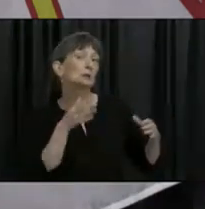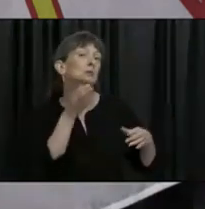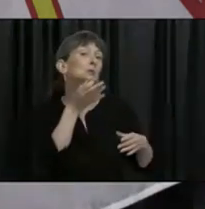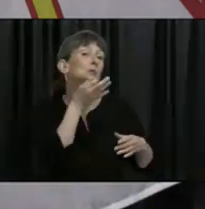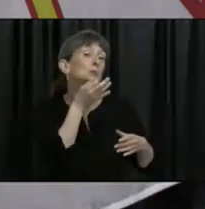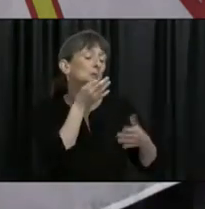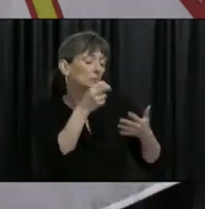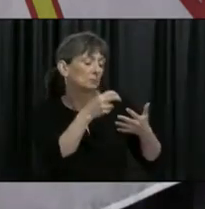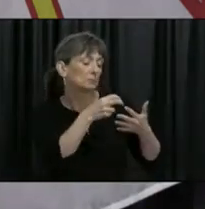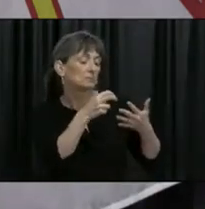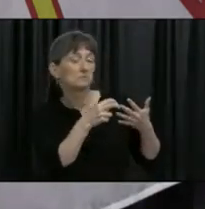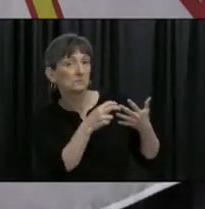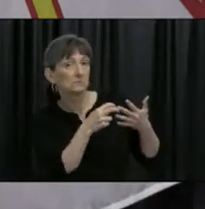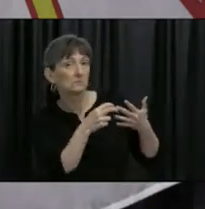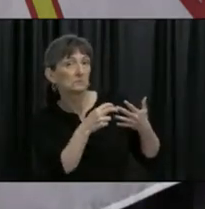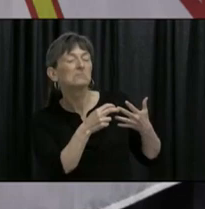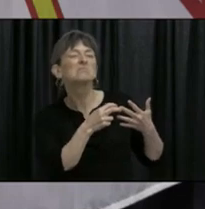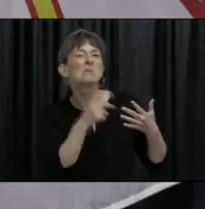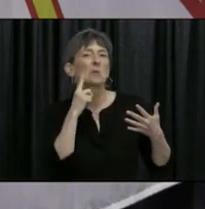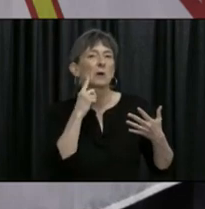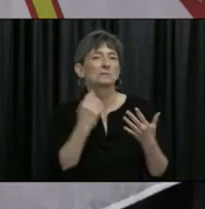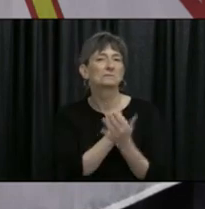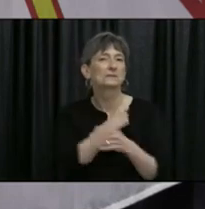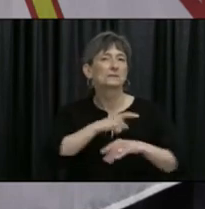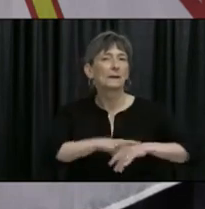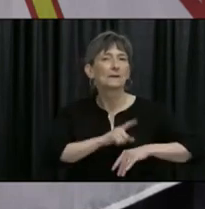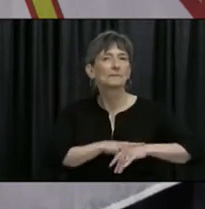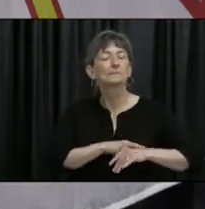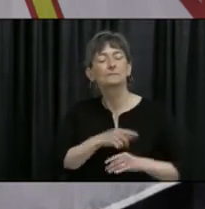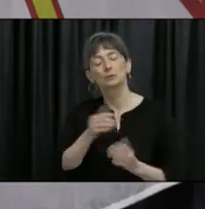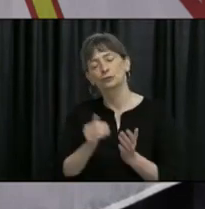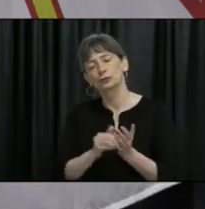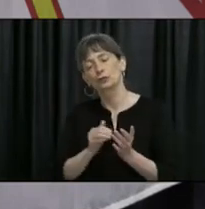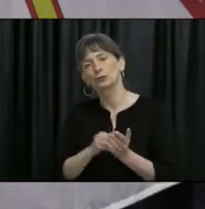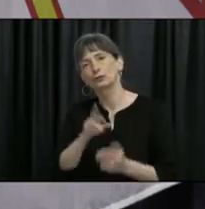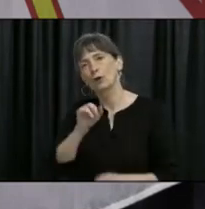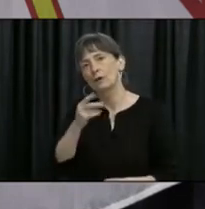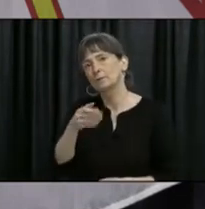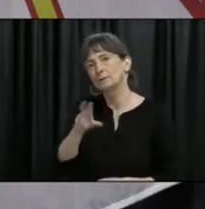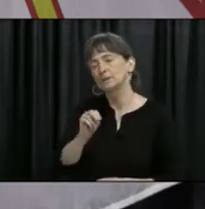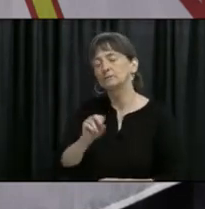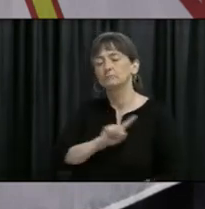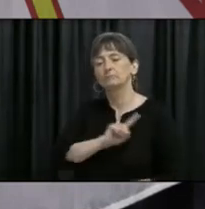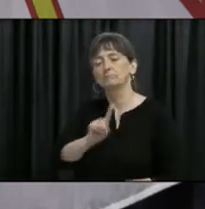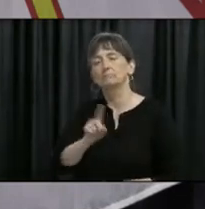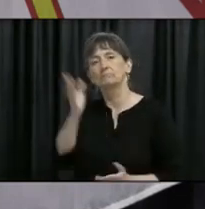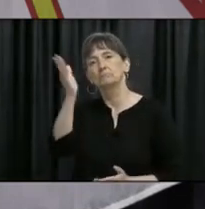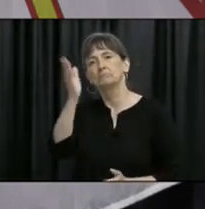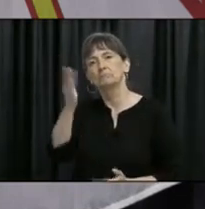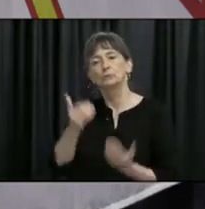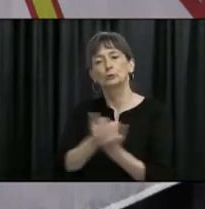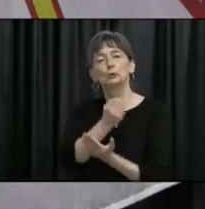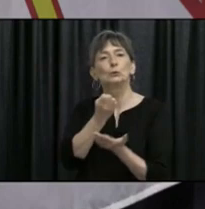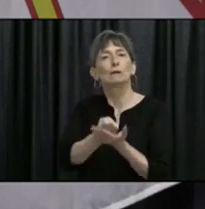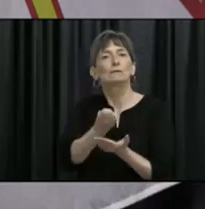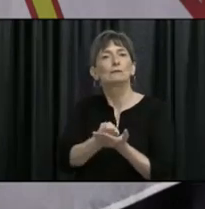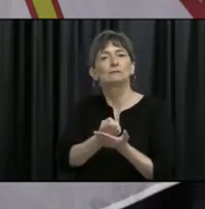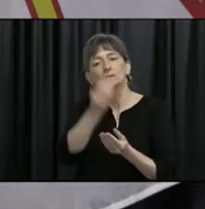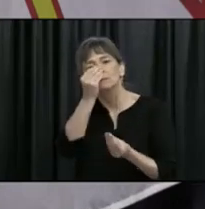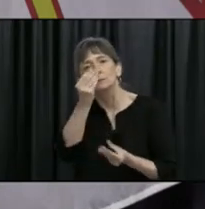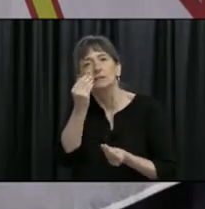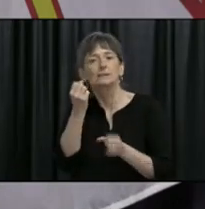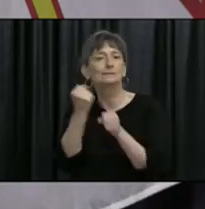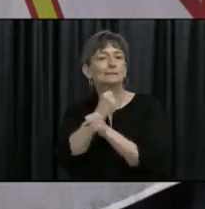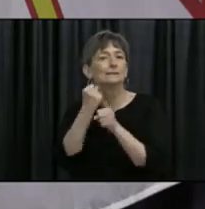a few weeks. We thought it would be good for him to come back and share some of the latest evidence and information that he's been able to gather. So,